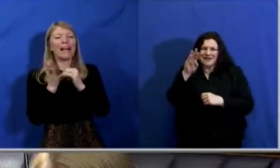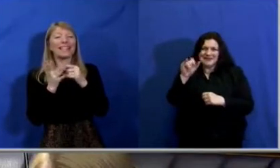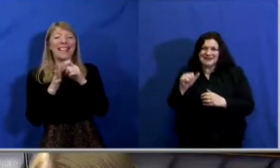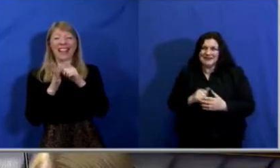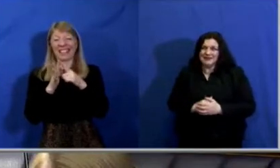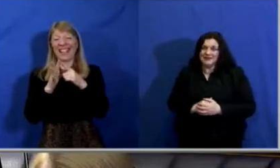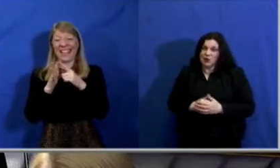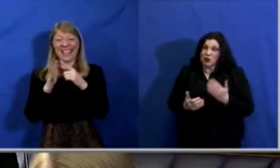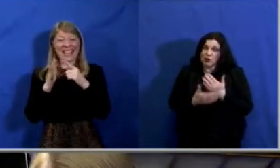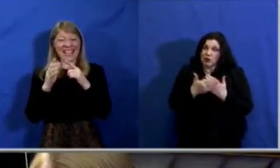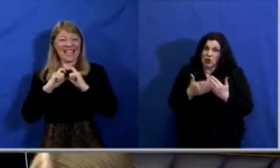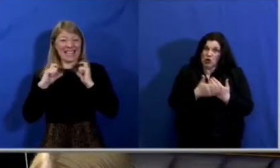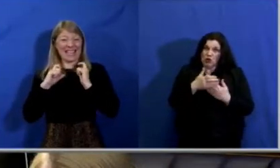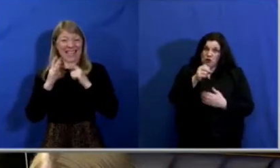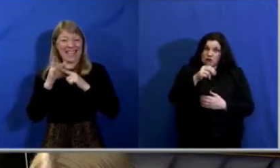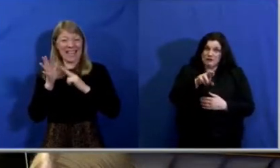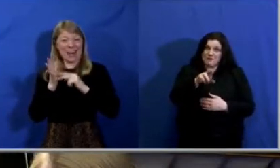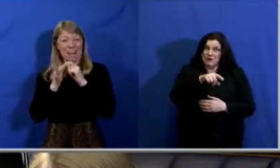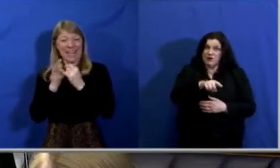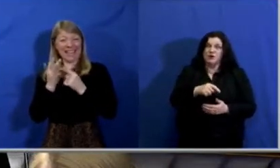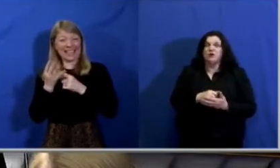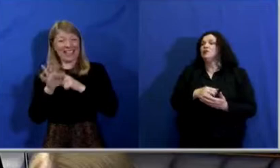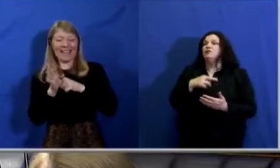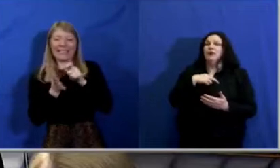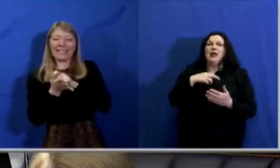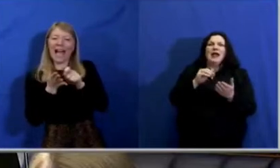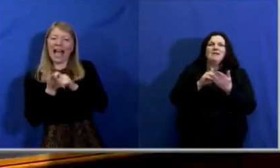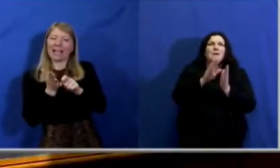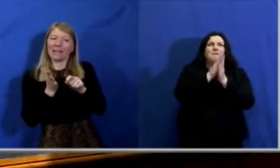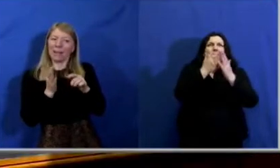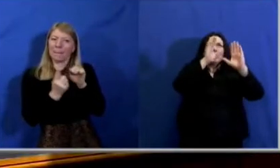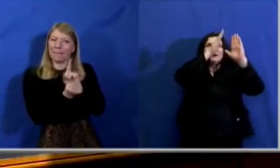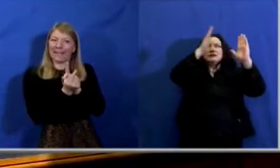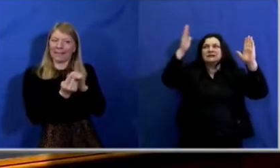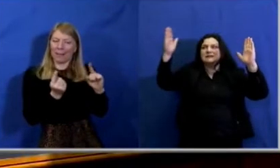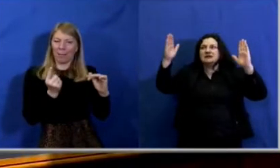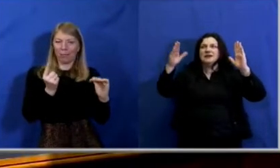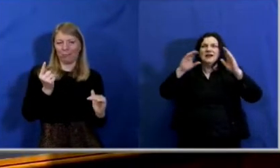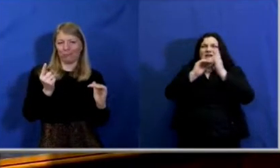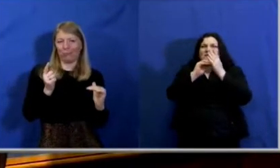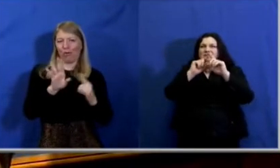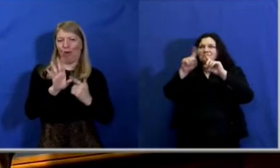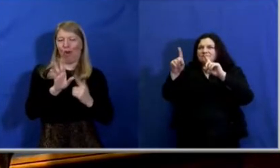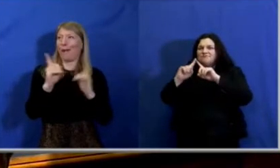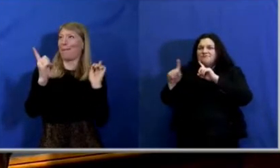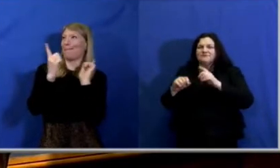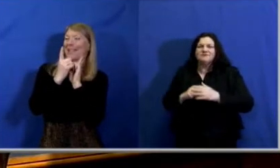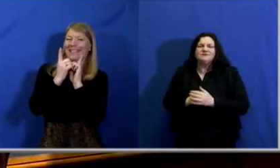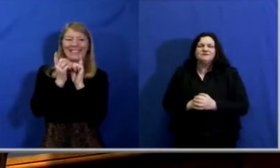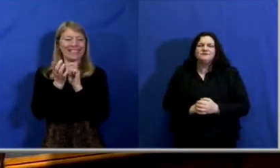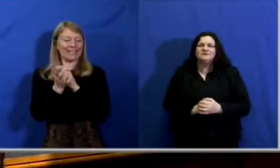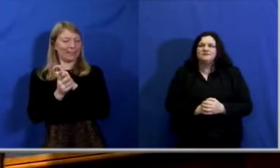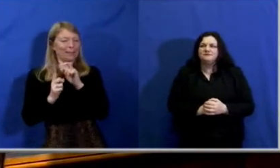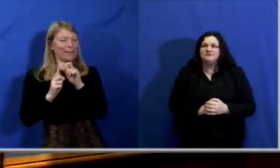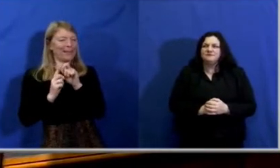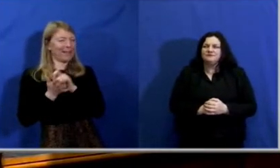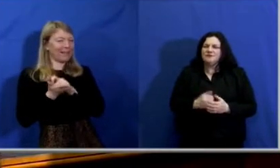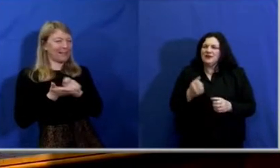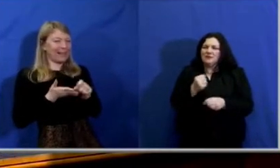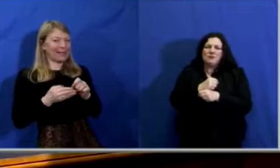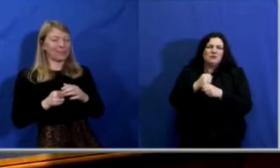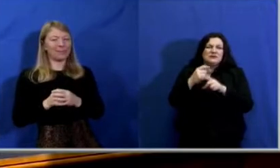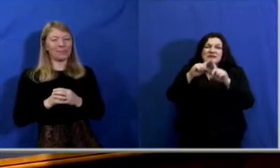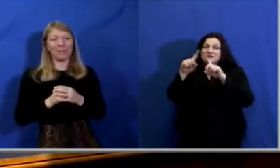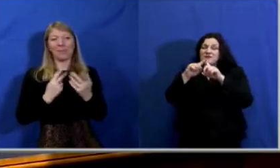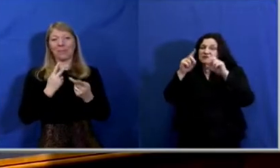Christopher Stalford. But there's a whole array of books on Churchill, and on, yes, Margaret Thatcher,